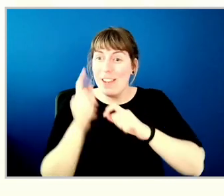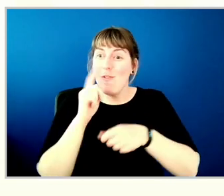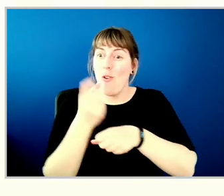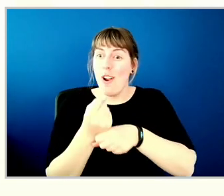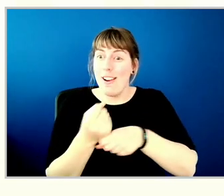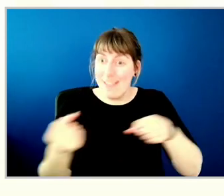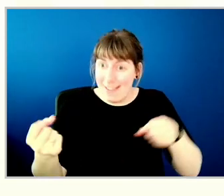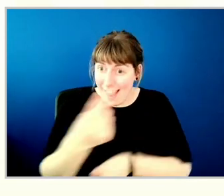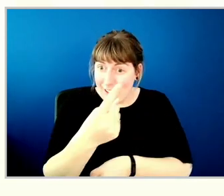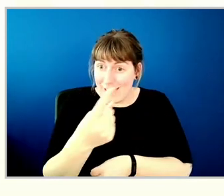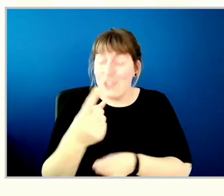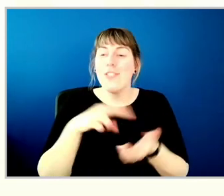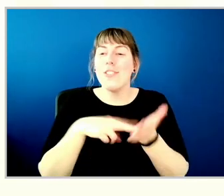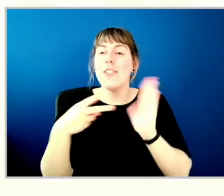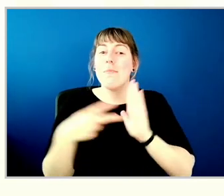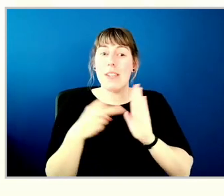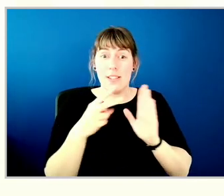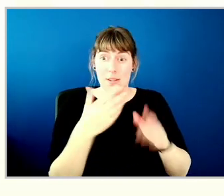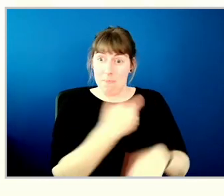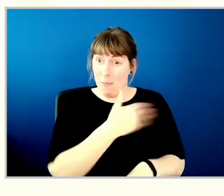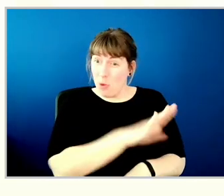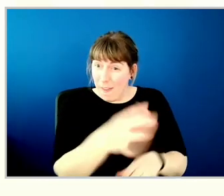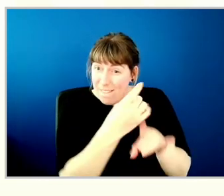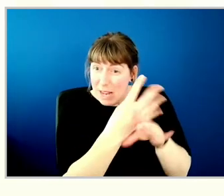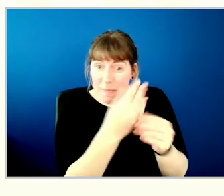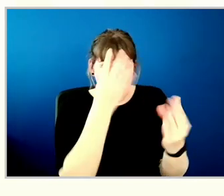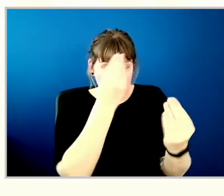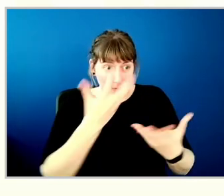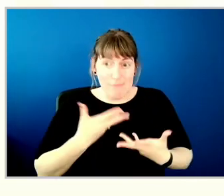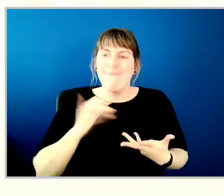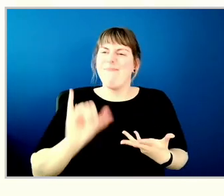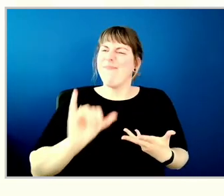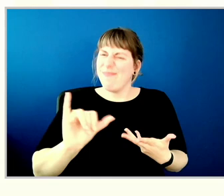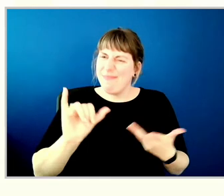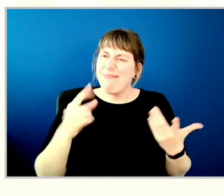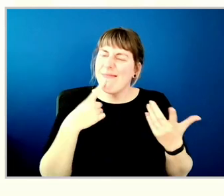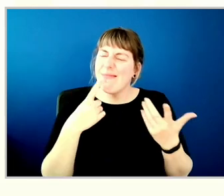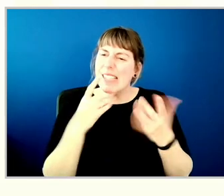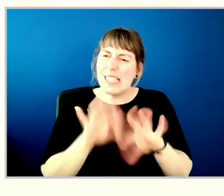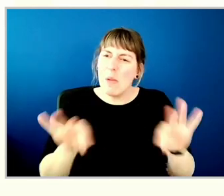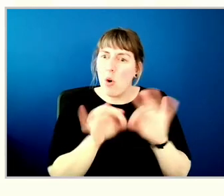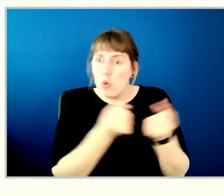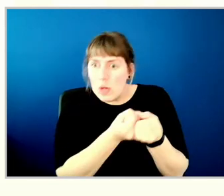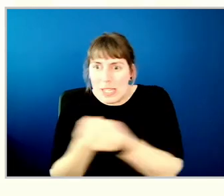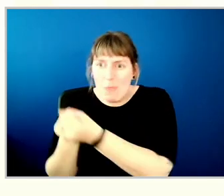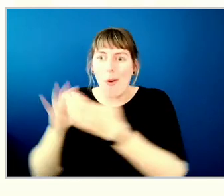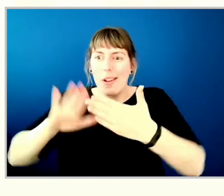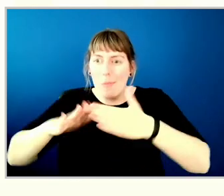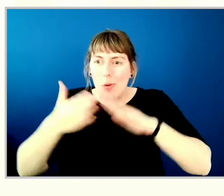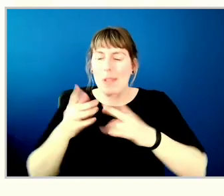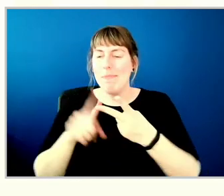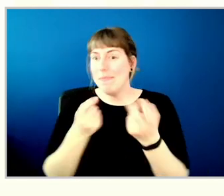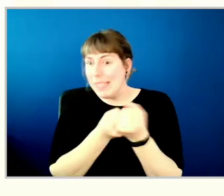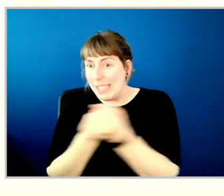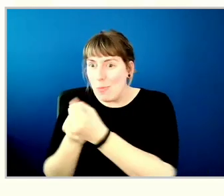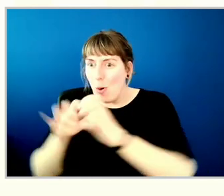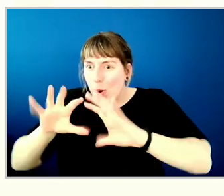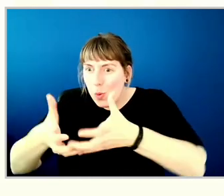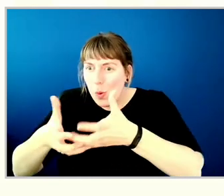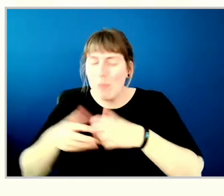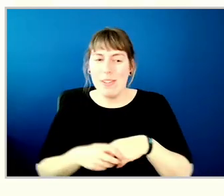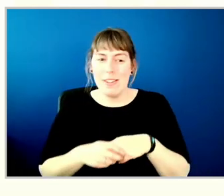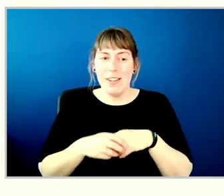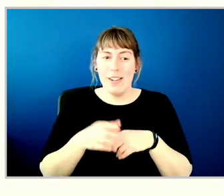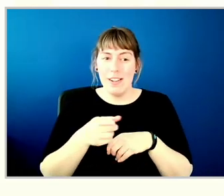on our members feedback, calling on us to continue to support groups in our communities and to advance the causes